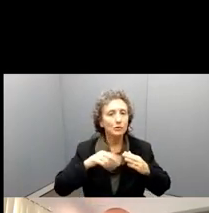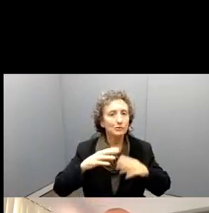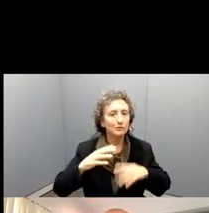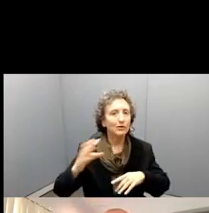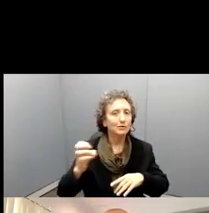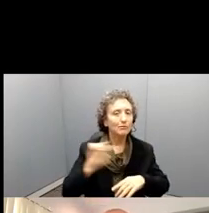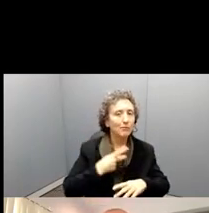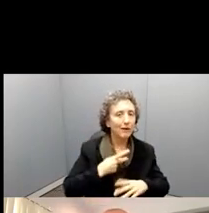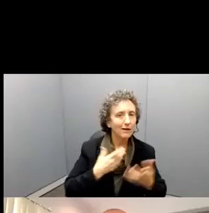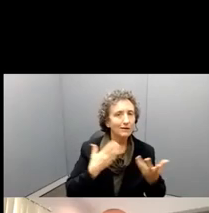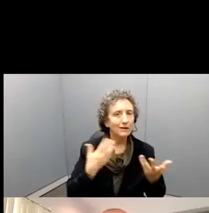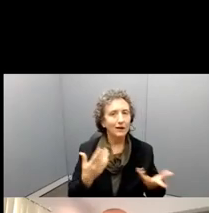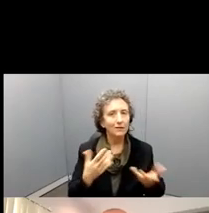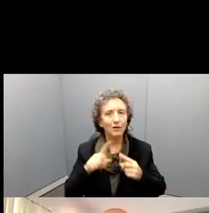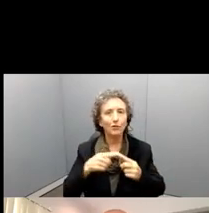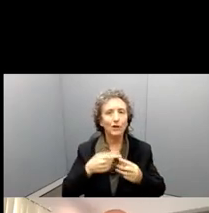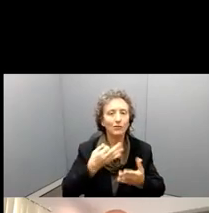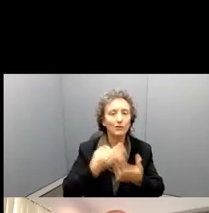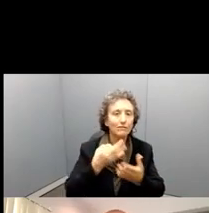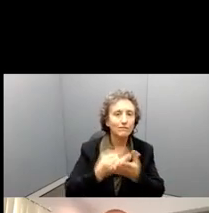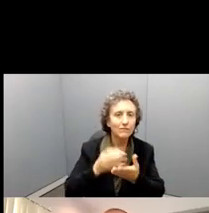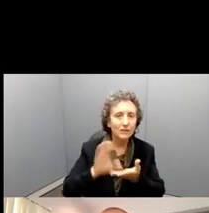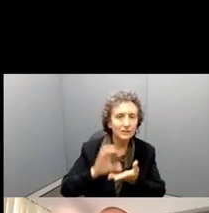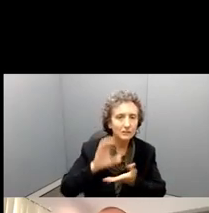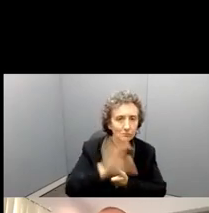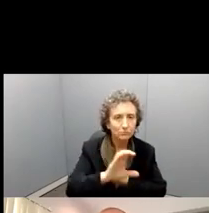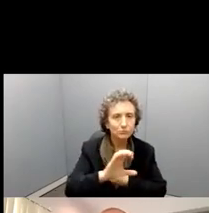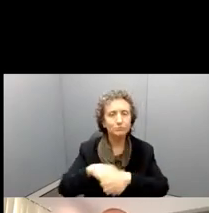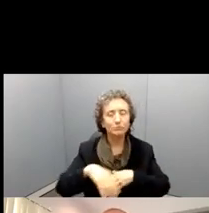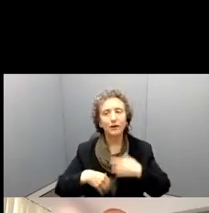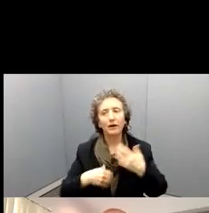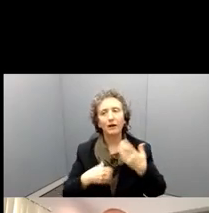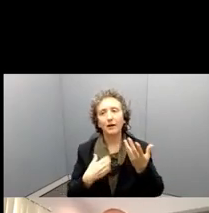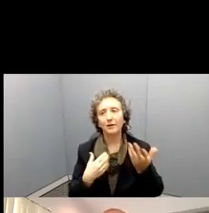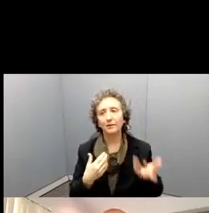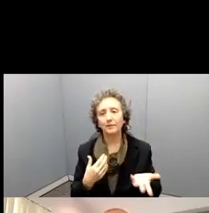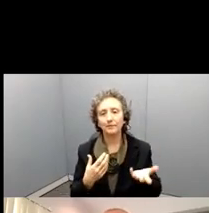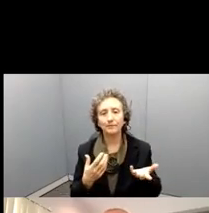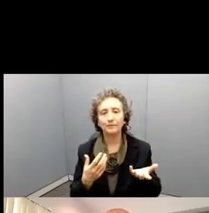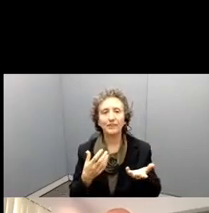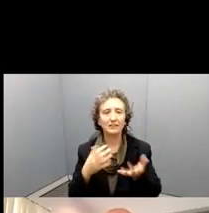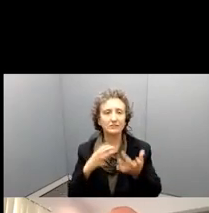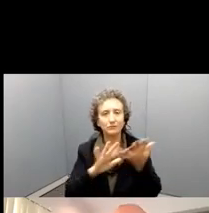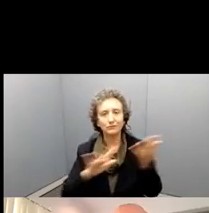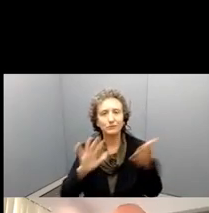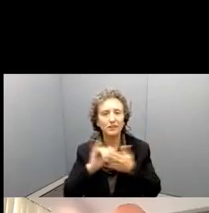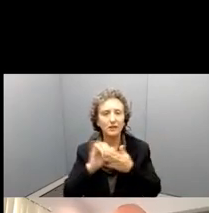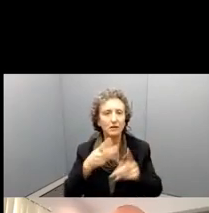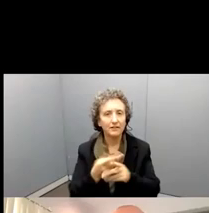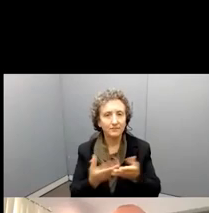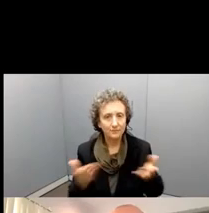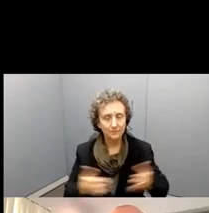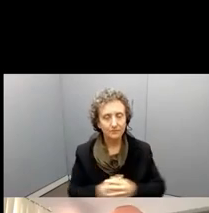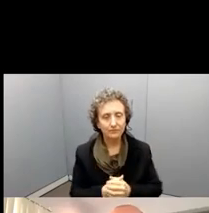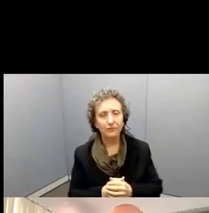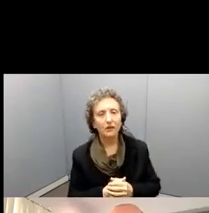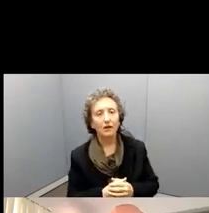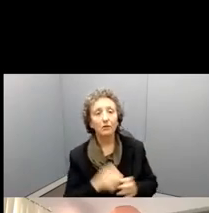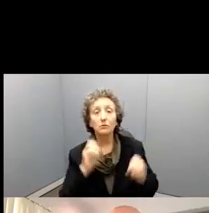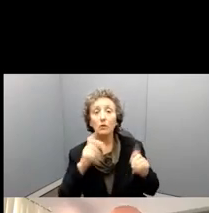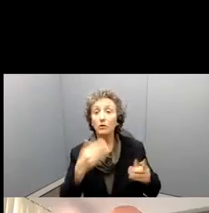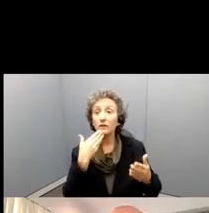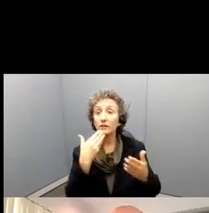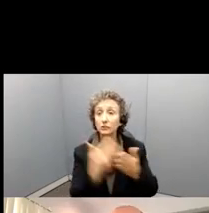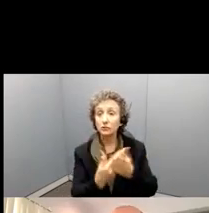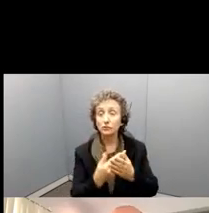when would funds be, um, distributed, and so forth? Okay. Well, that's, that, that, those are very good questions.